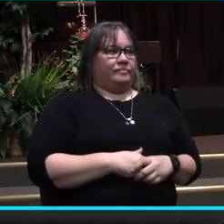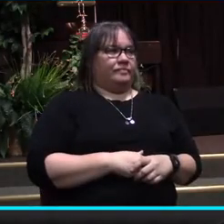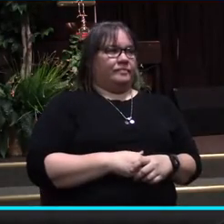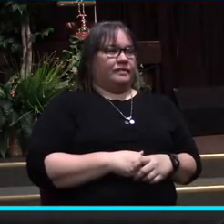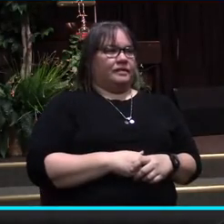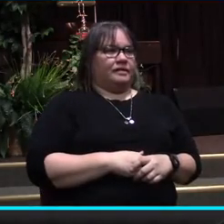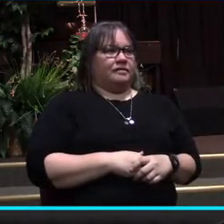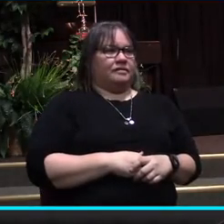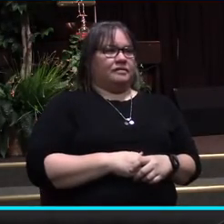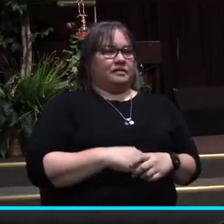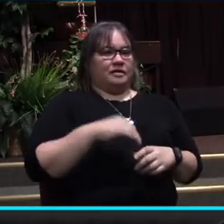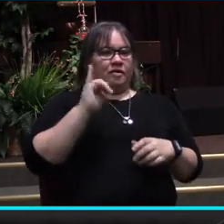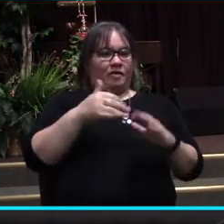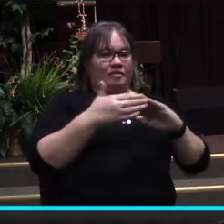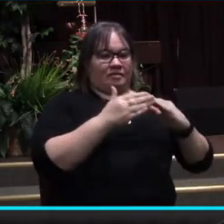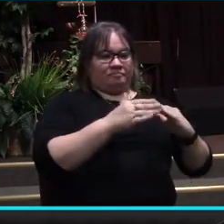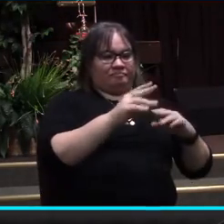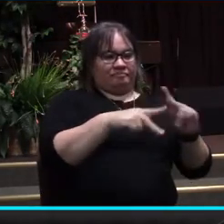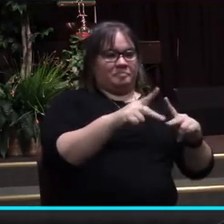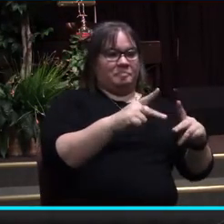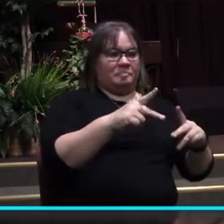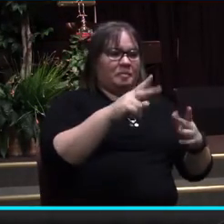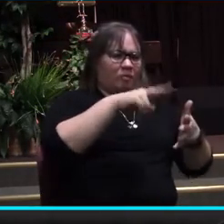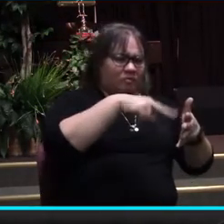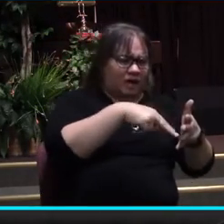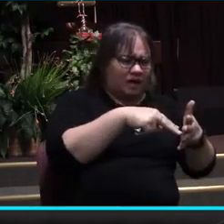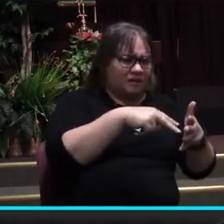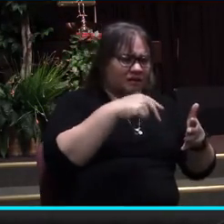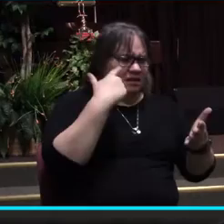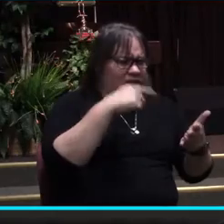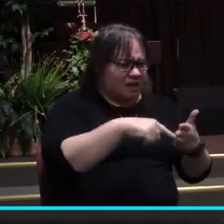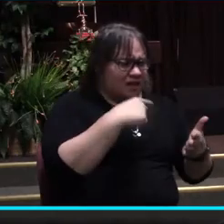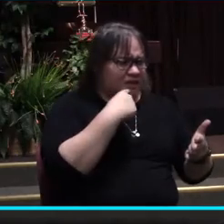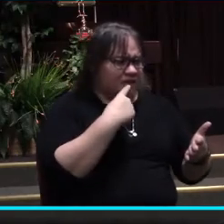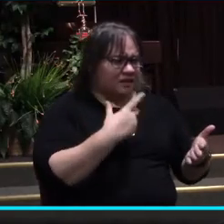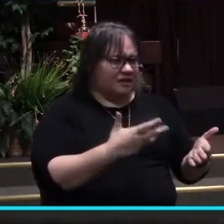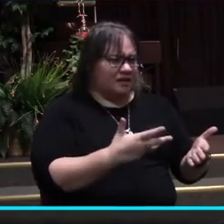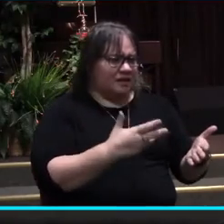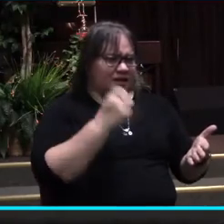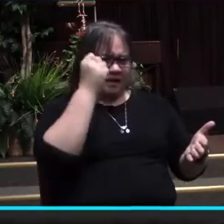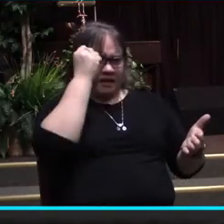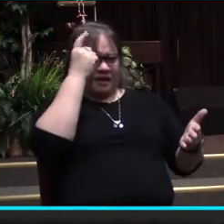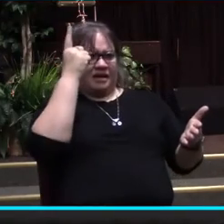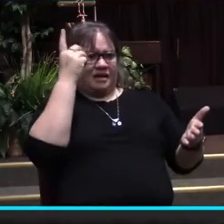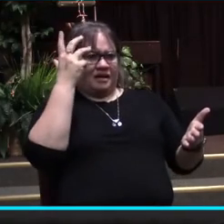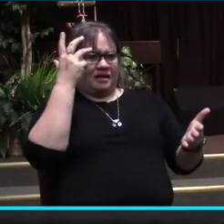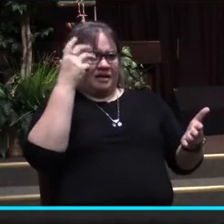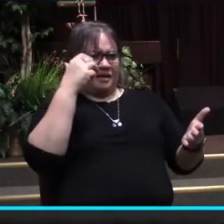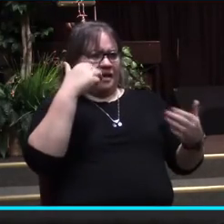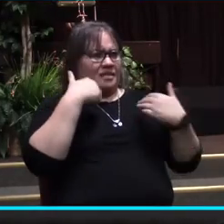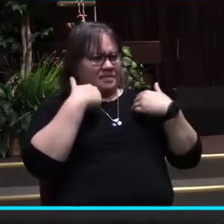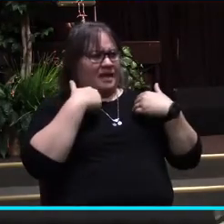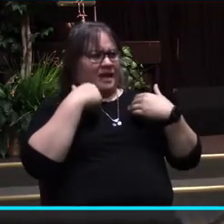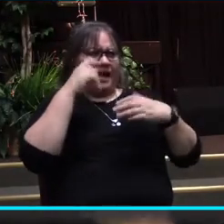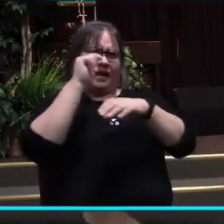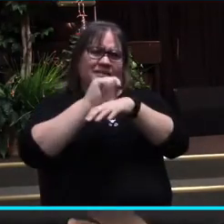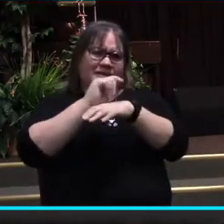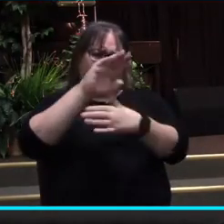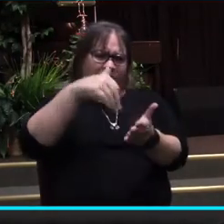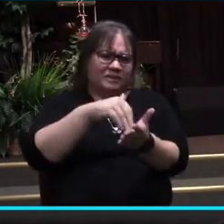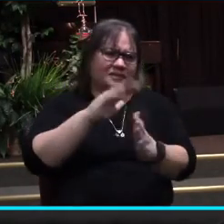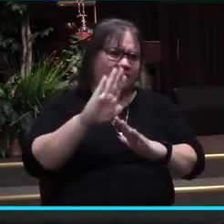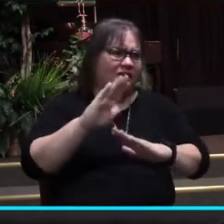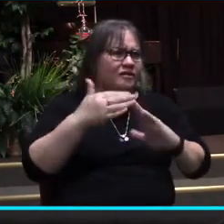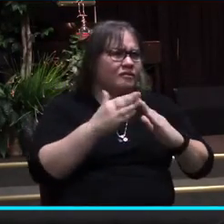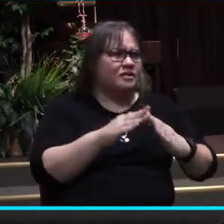When the Corinthians originally read this letter, something immediate came into their mind because they had a temple right in the middle